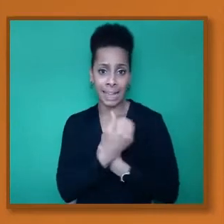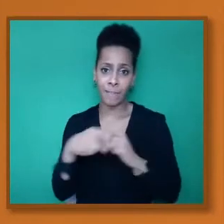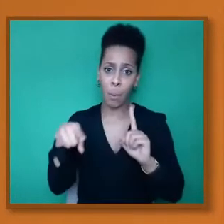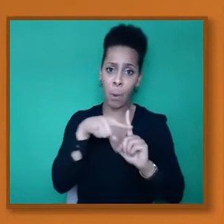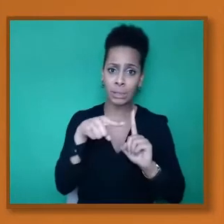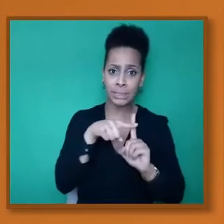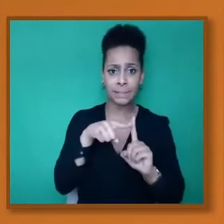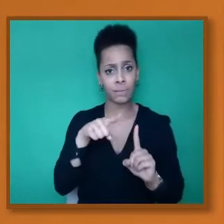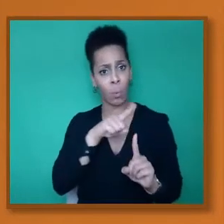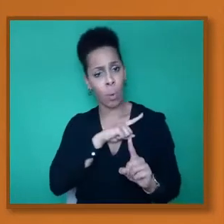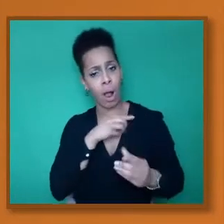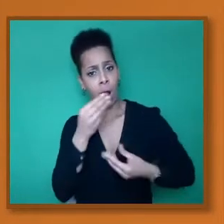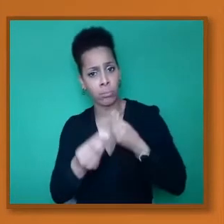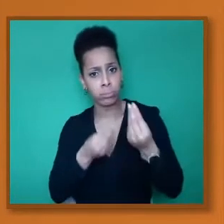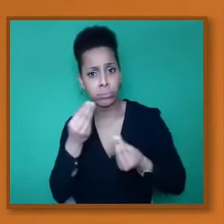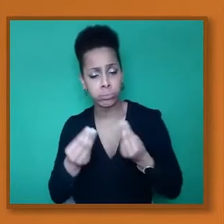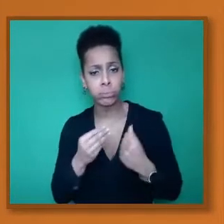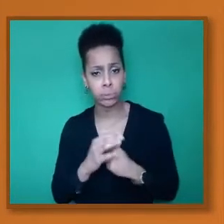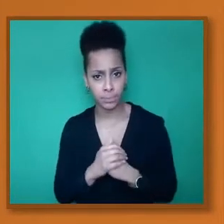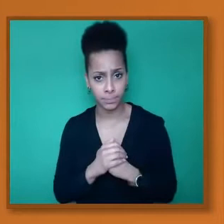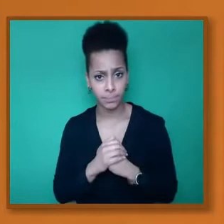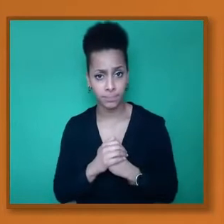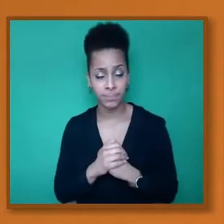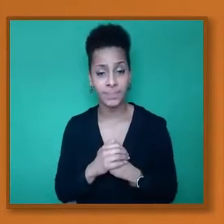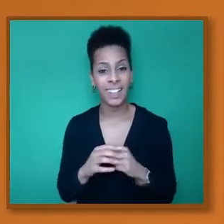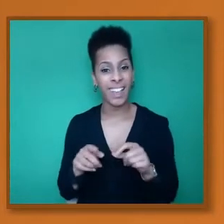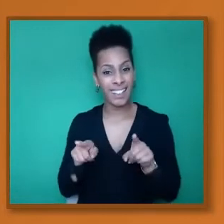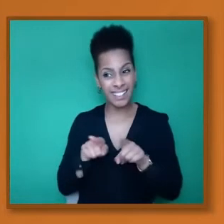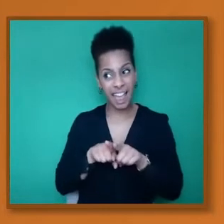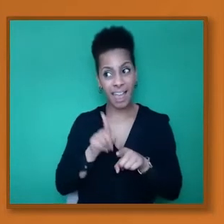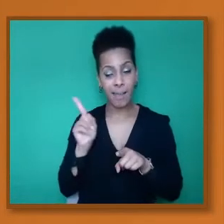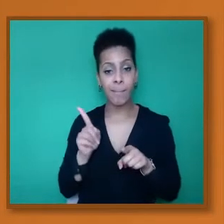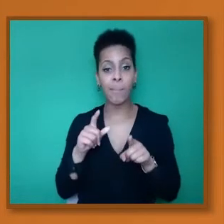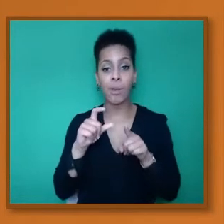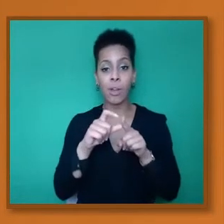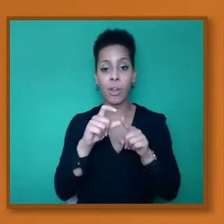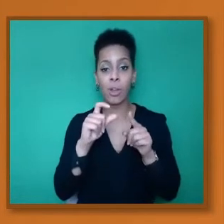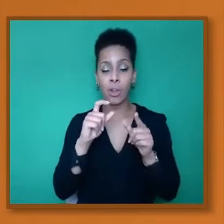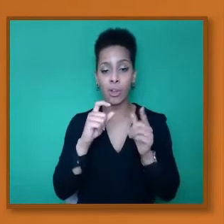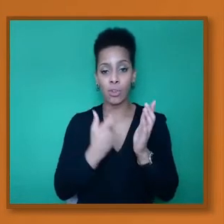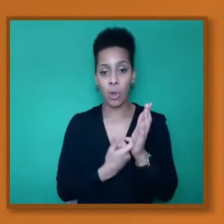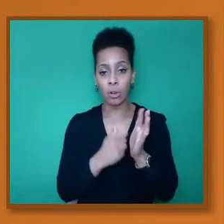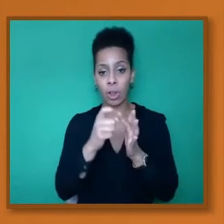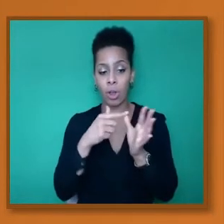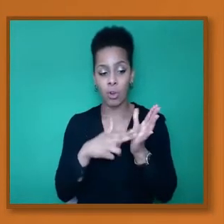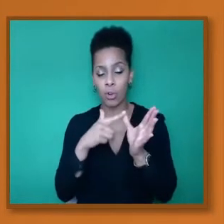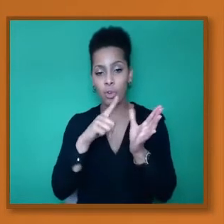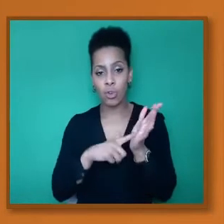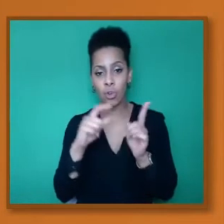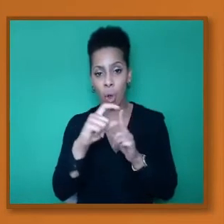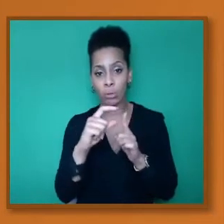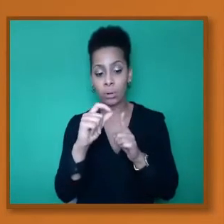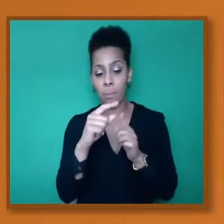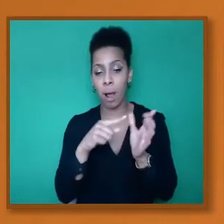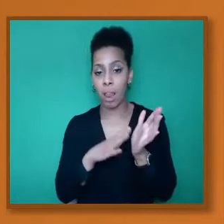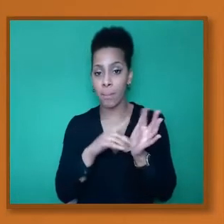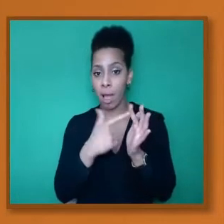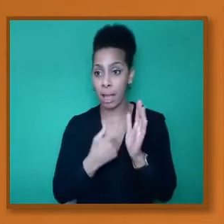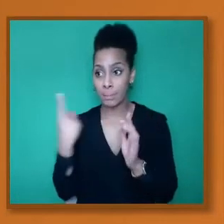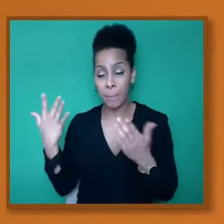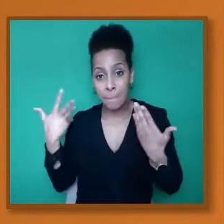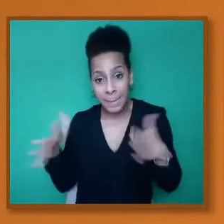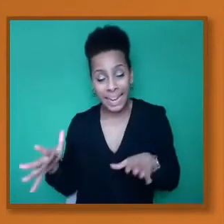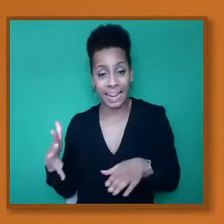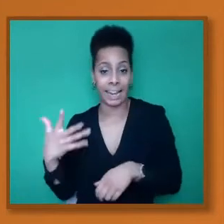Donald also had his vaccine to demonstrate it is important that we take this vaccine. So